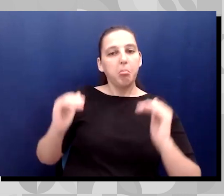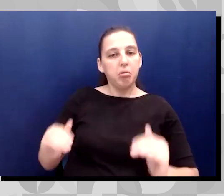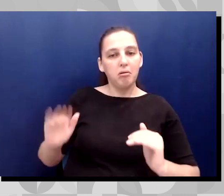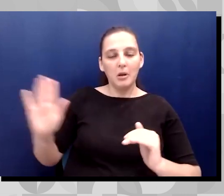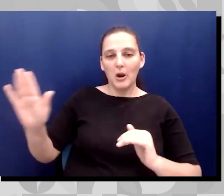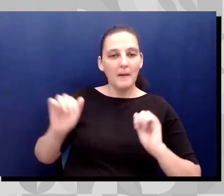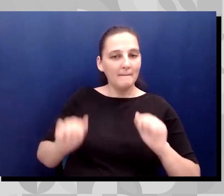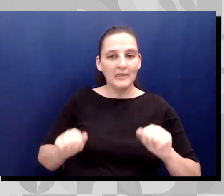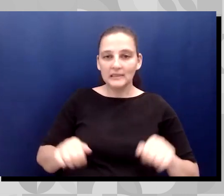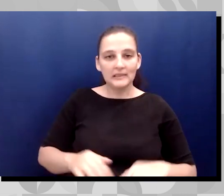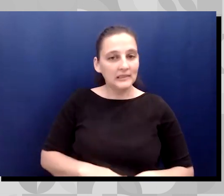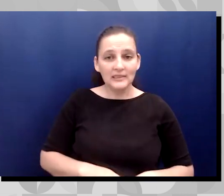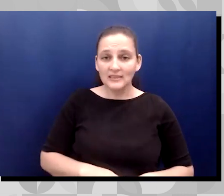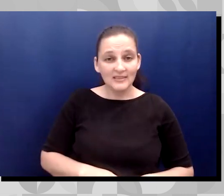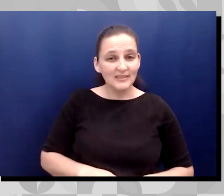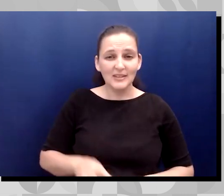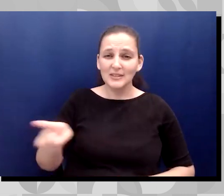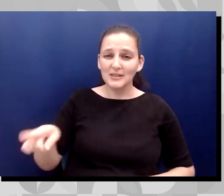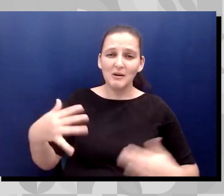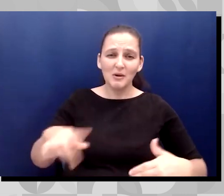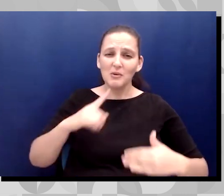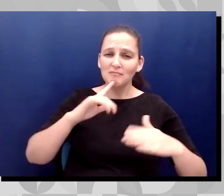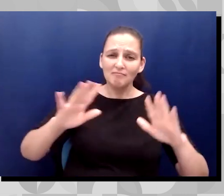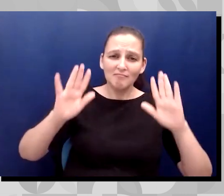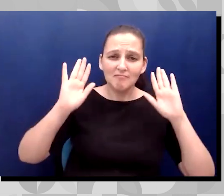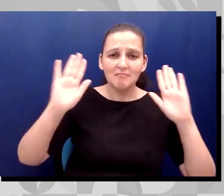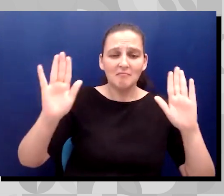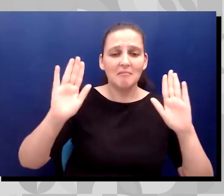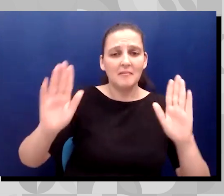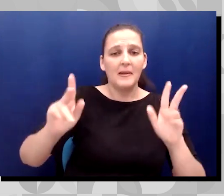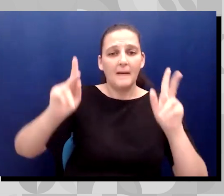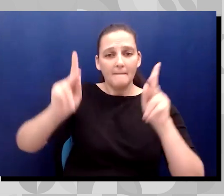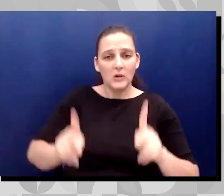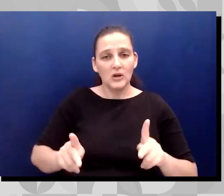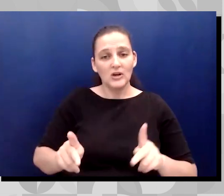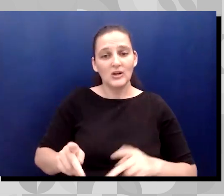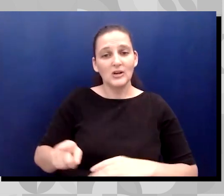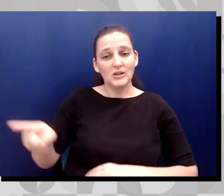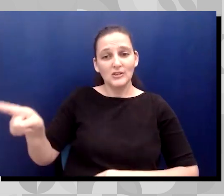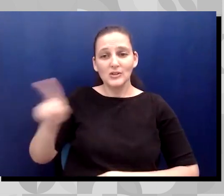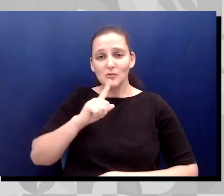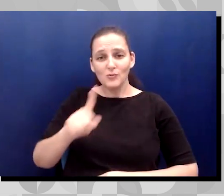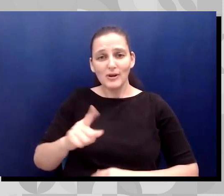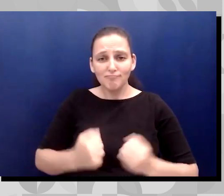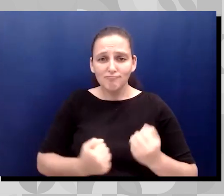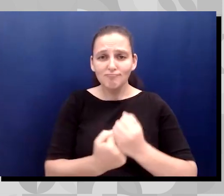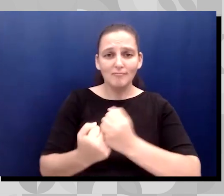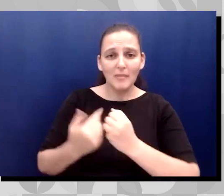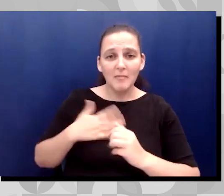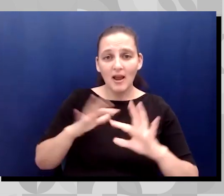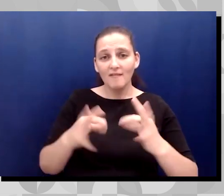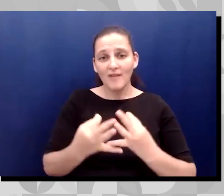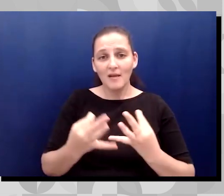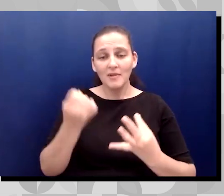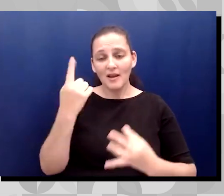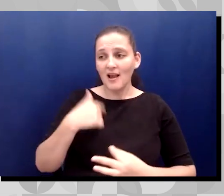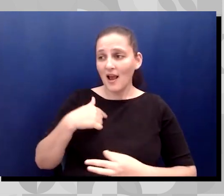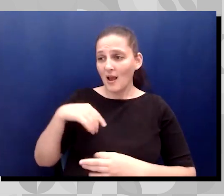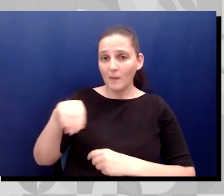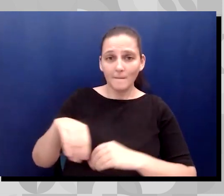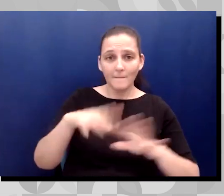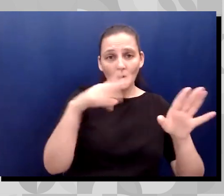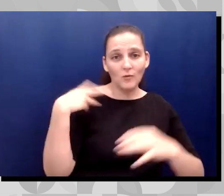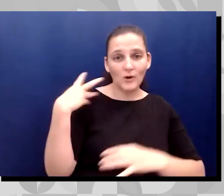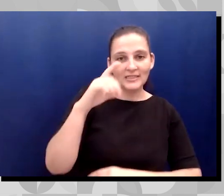just been an amazing person. She's really been the rock of our family, even when I moved away to D.C. and I got to work for Tony and